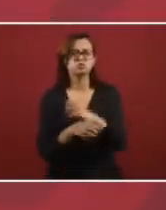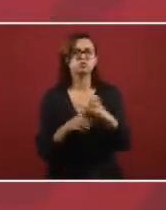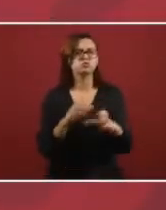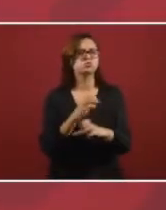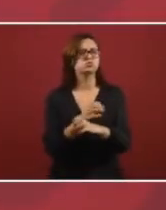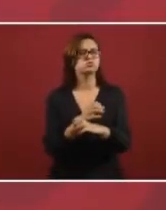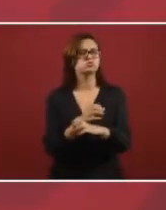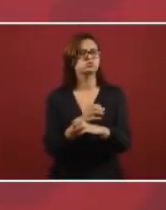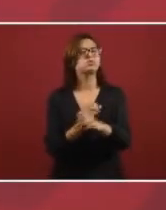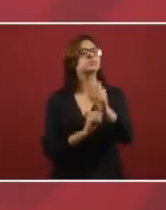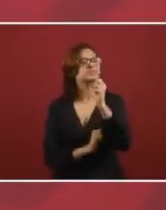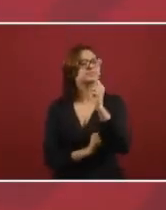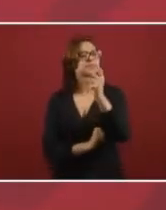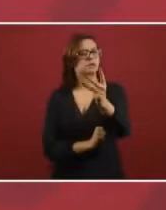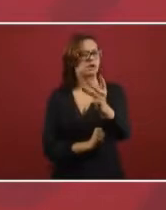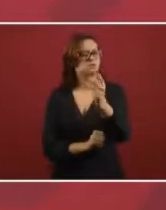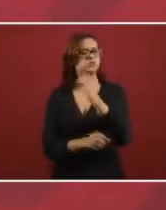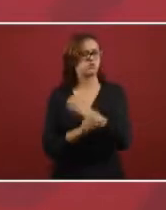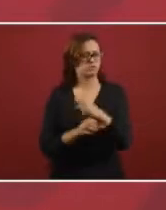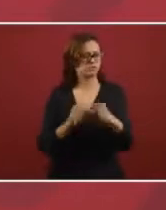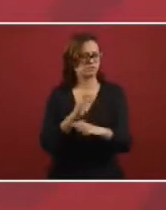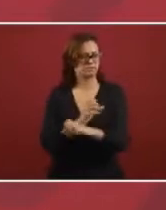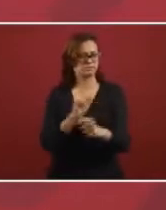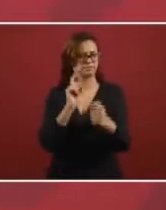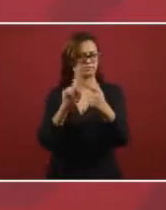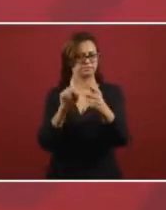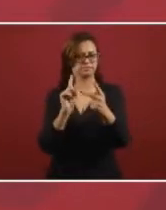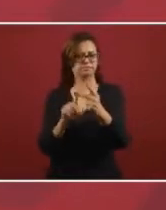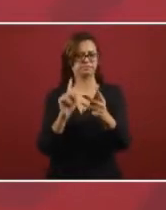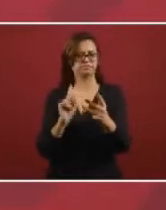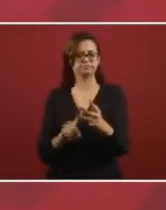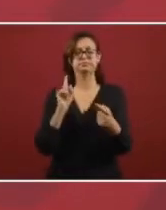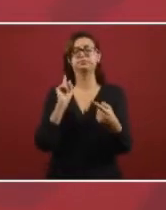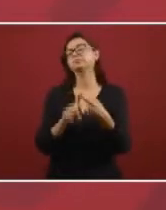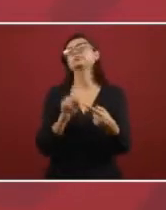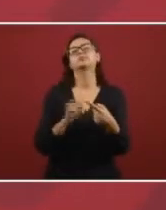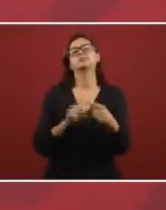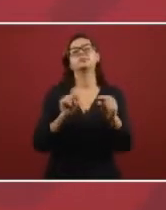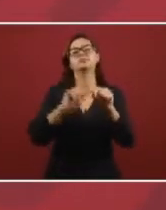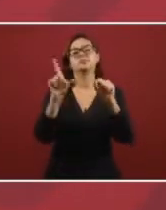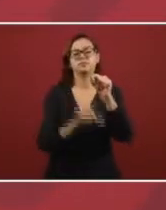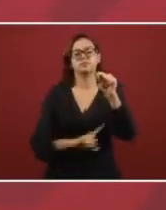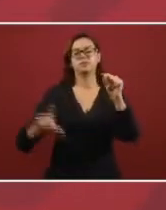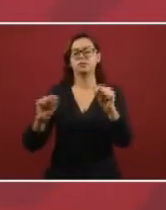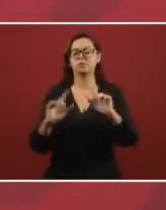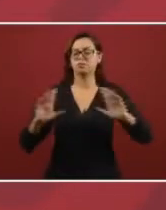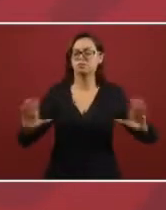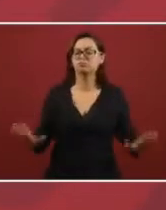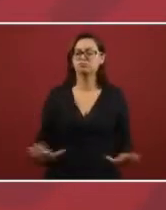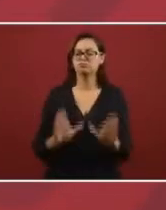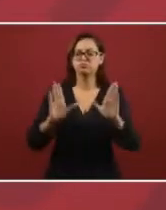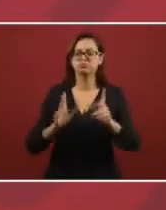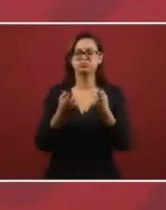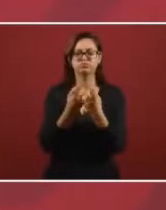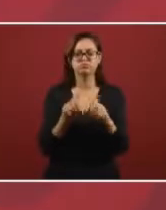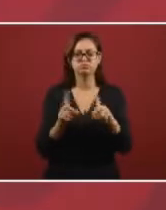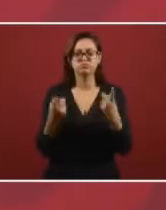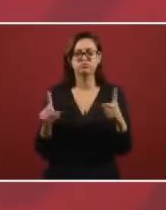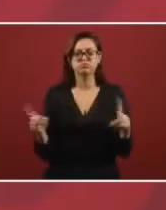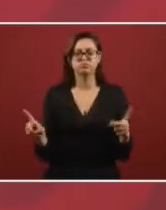or two or three things first to finance the development of Mexico